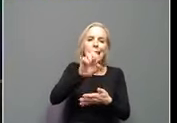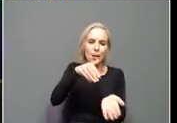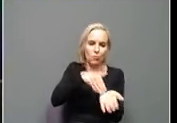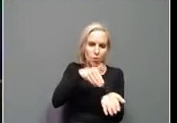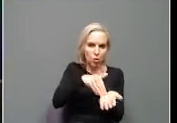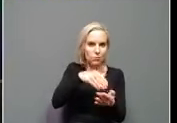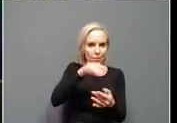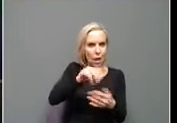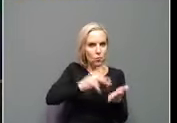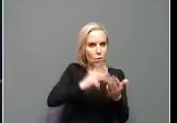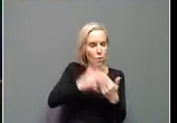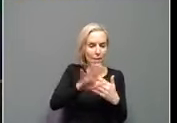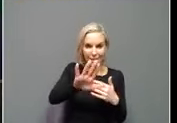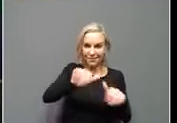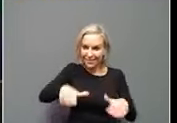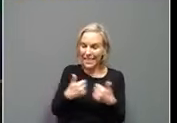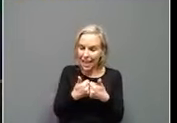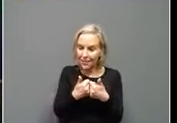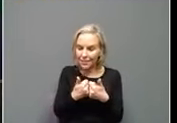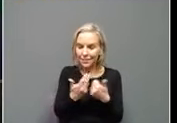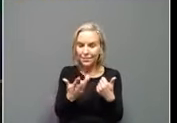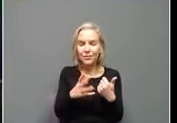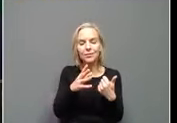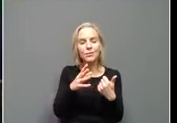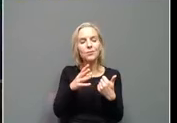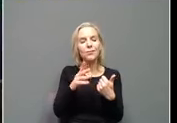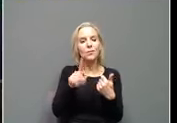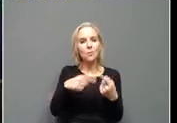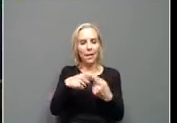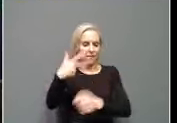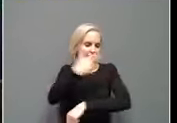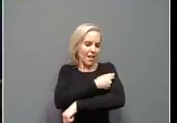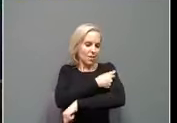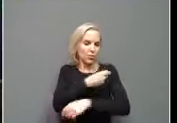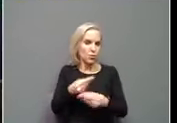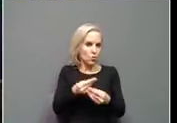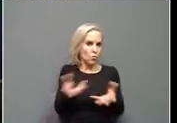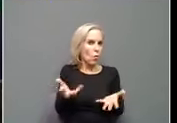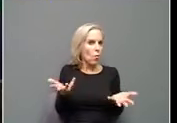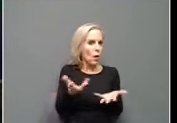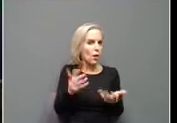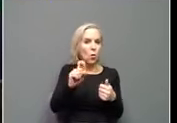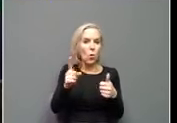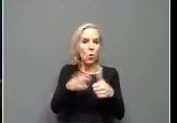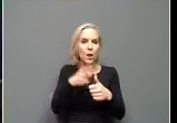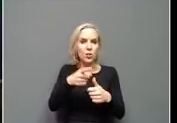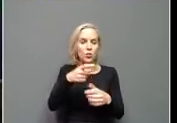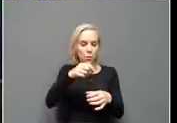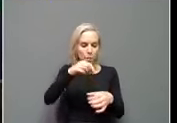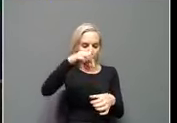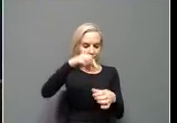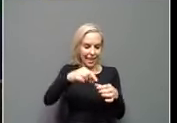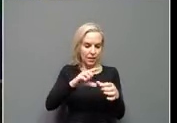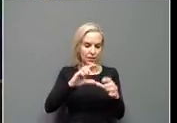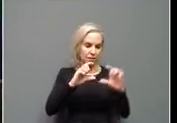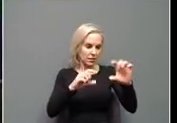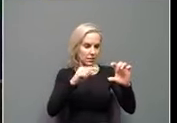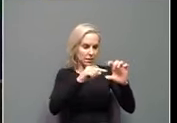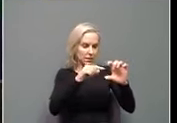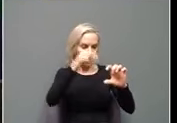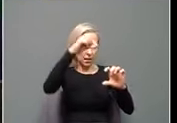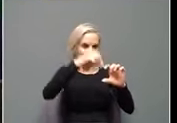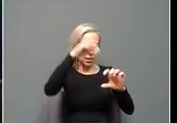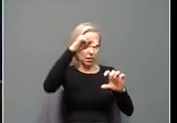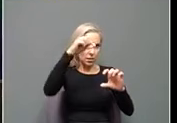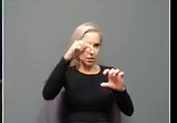and everybody ought to know this when they're talking about vaccine distributions is once you pierce the vial, you got to use within a